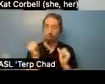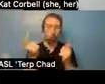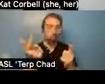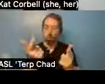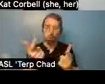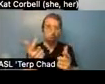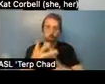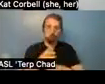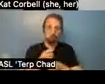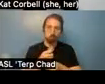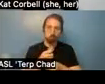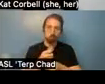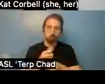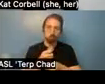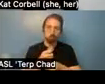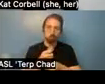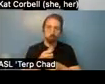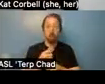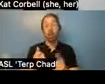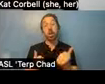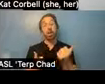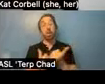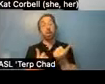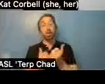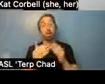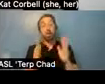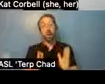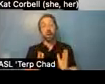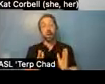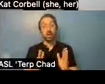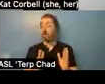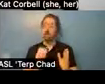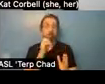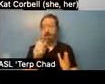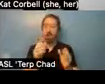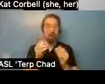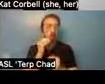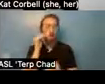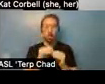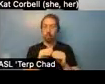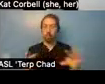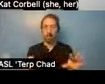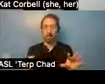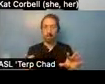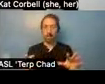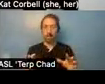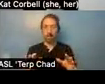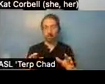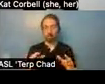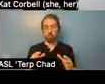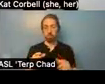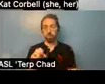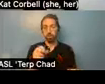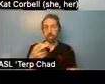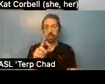is not homeless shelters, like, uh, cluster site shelters. And it's also not a catch-all permanent housing solution for all